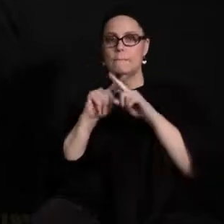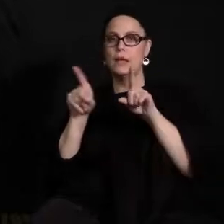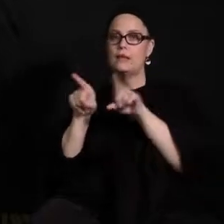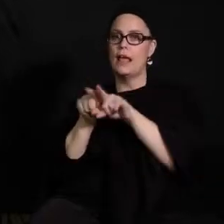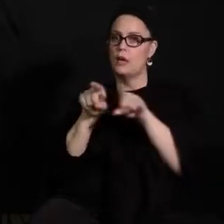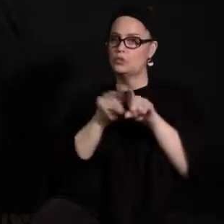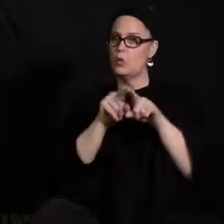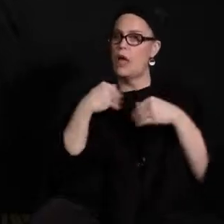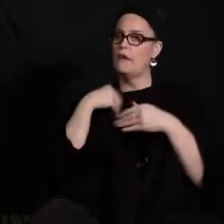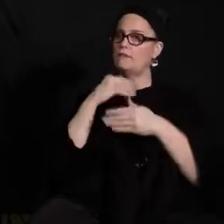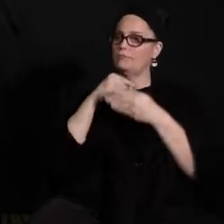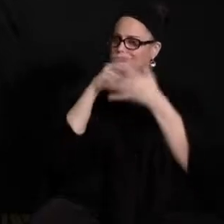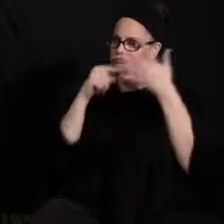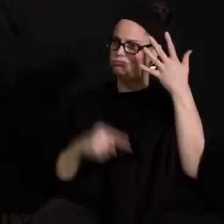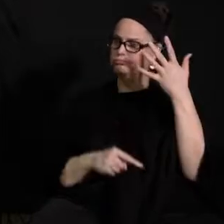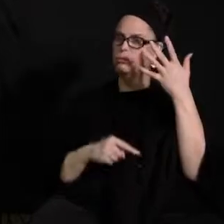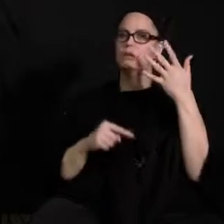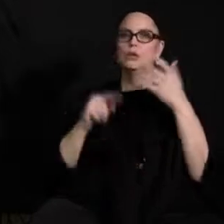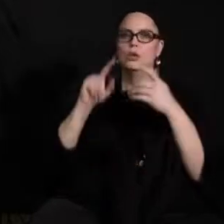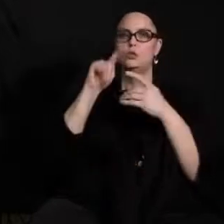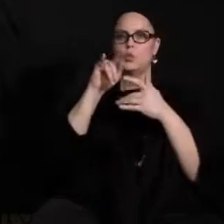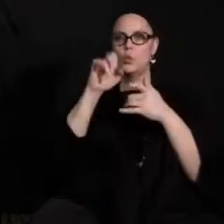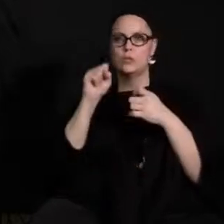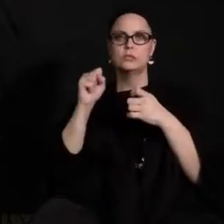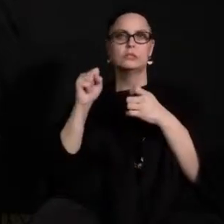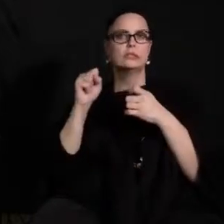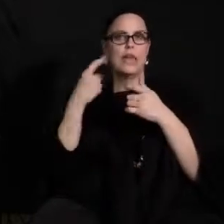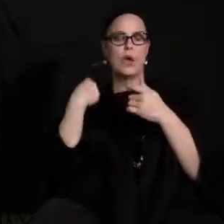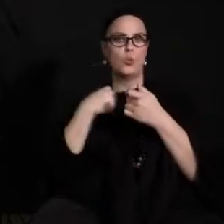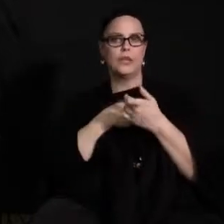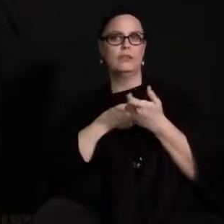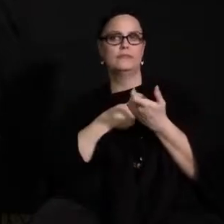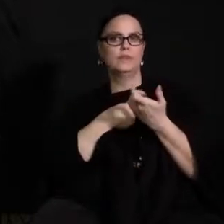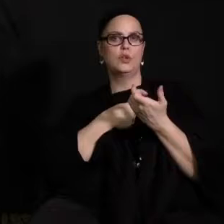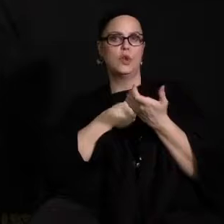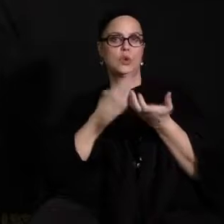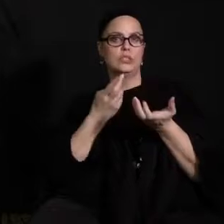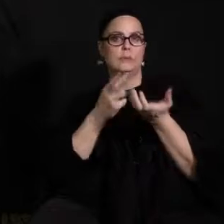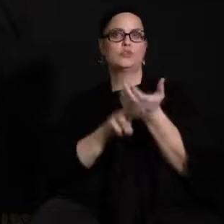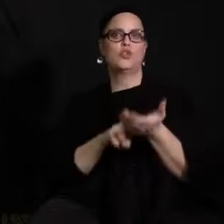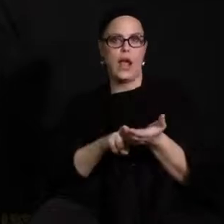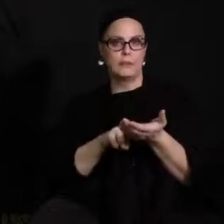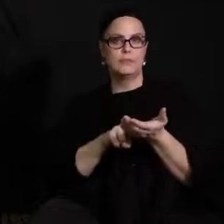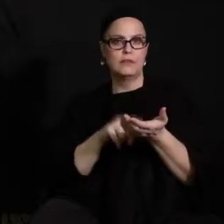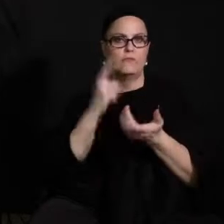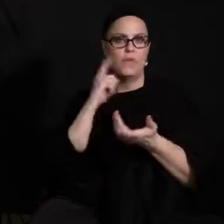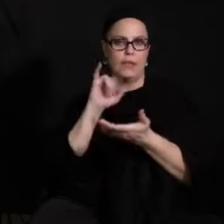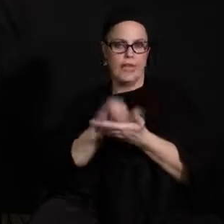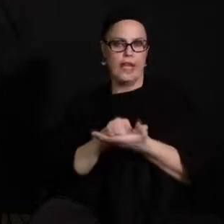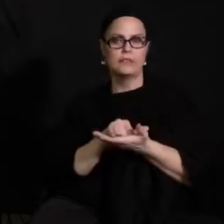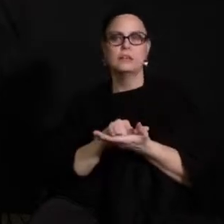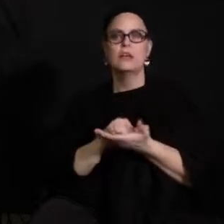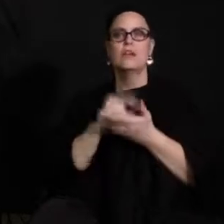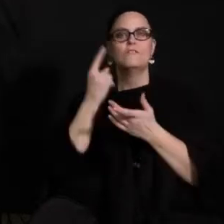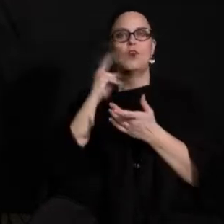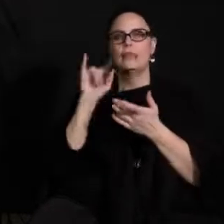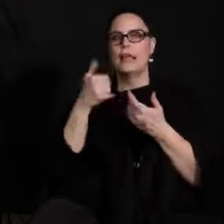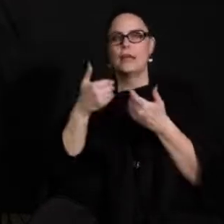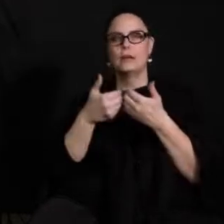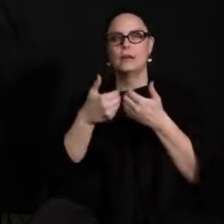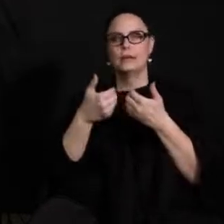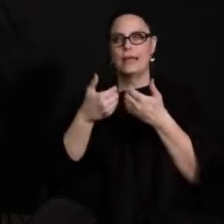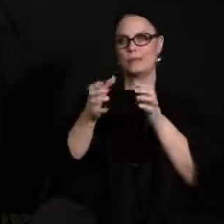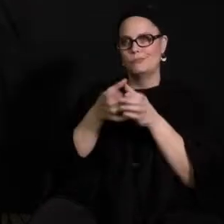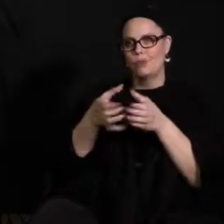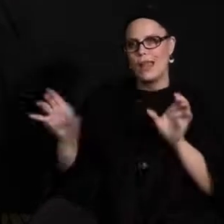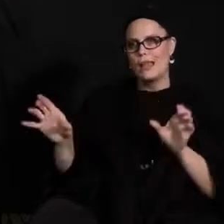meet uh tools which include breakout rooms and other uh features within the google meet environment teachers also have access to their